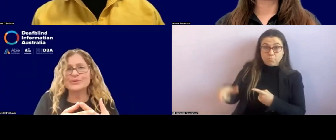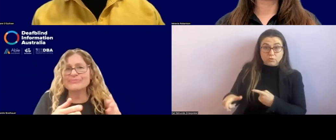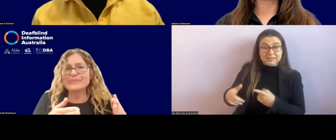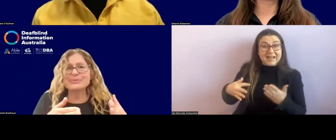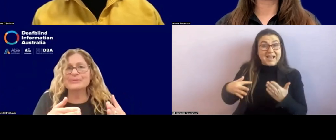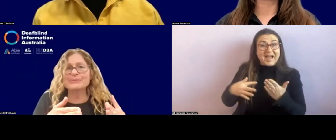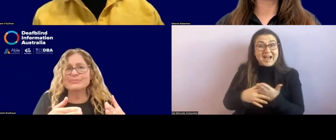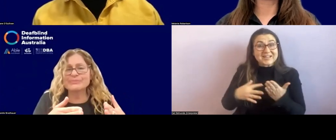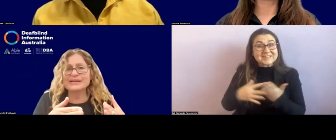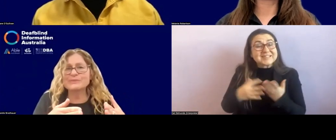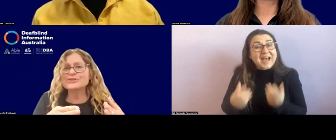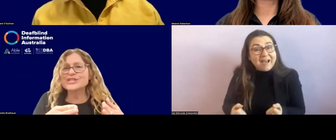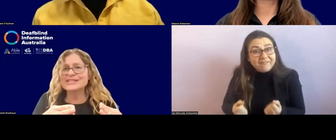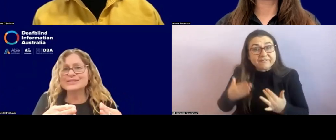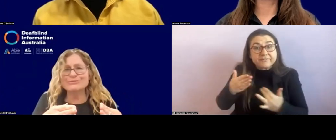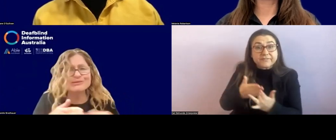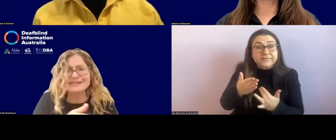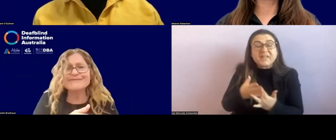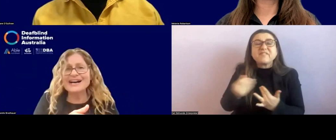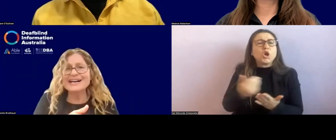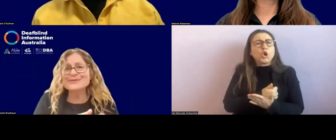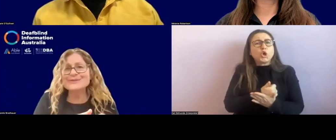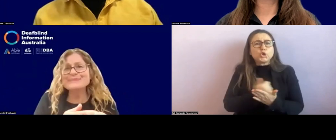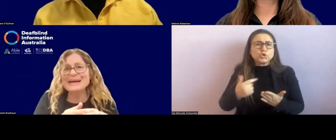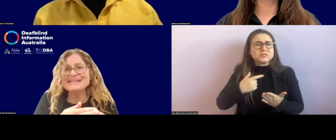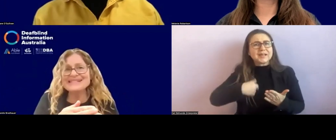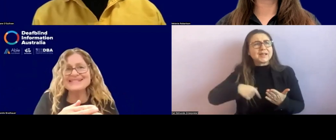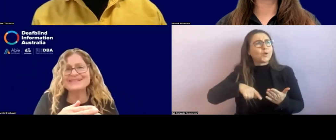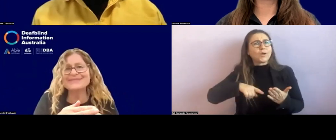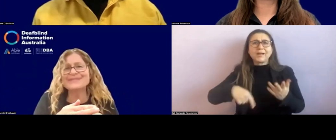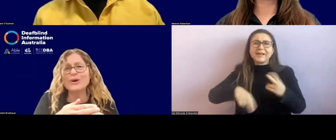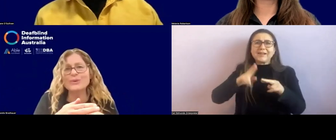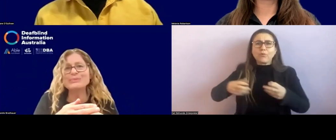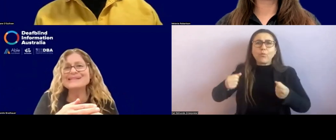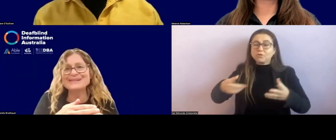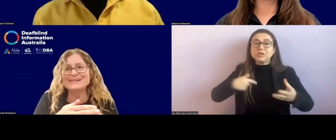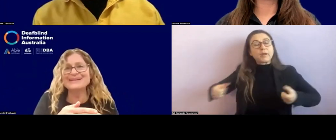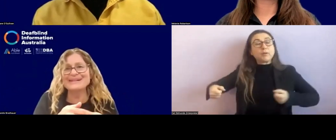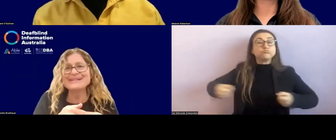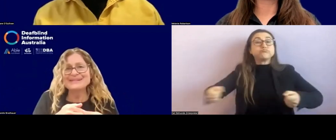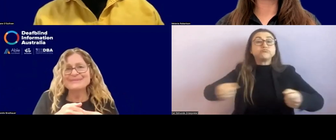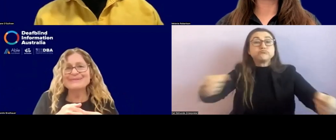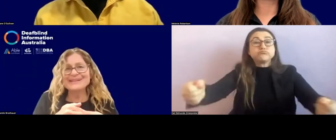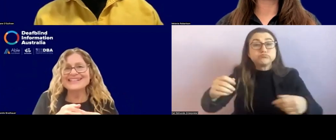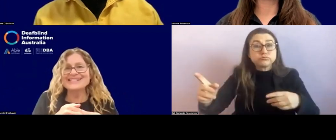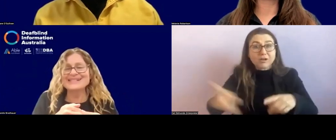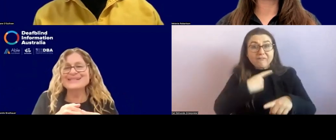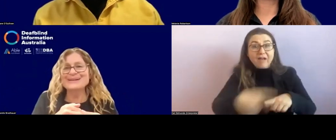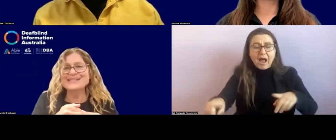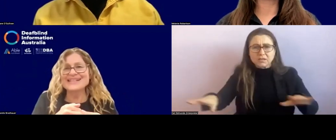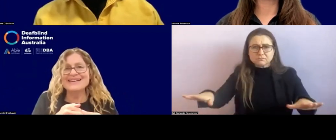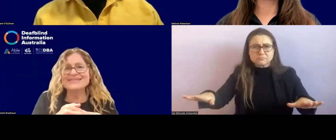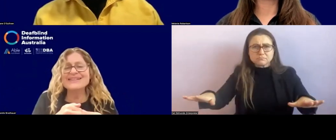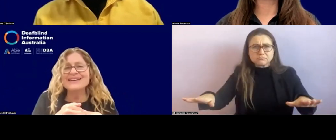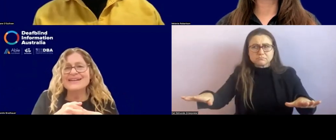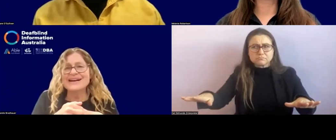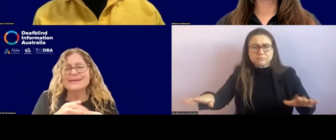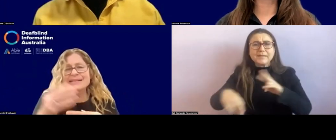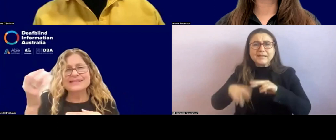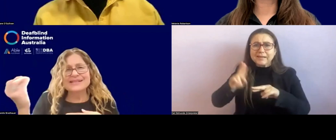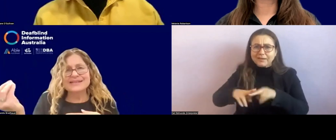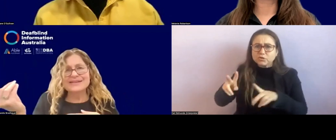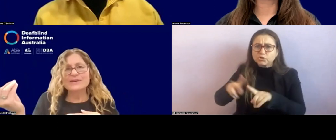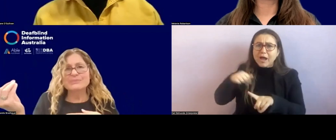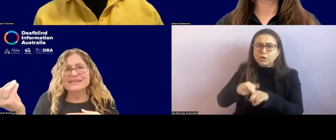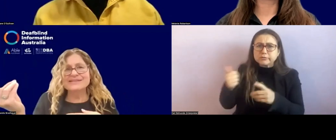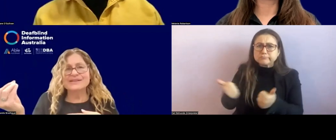move people in wheelchairs really fast through spaces. And if they're a complex learner, we really need to slow it down, uh,